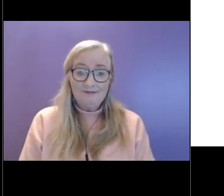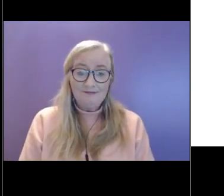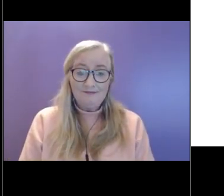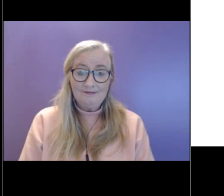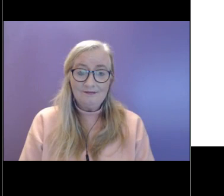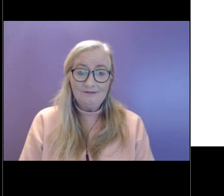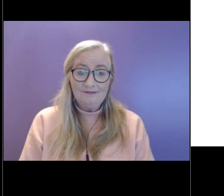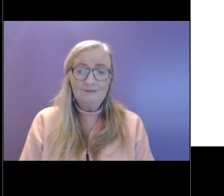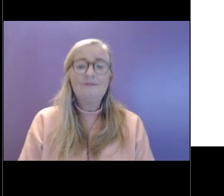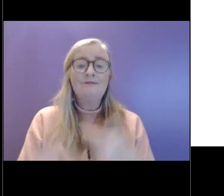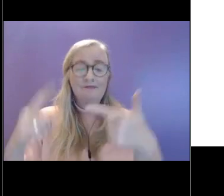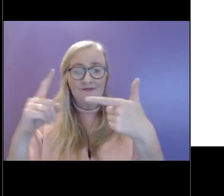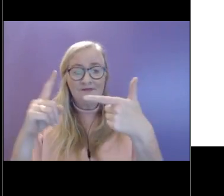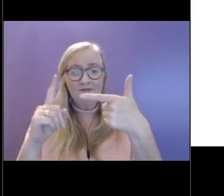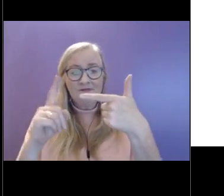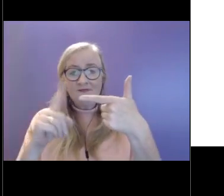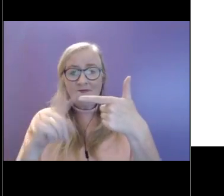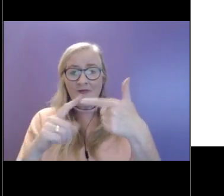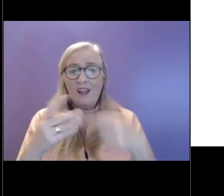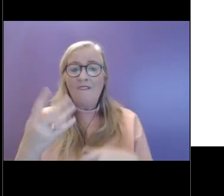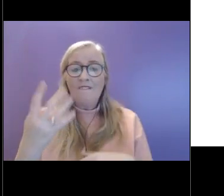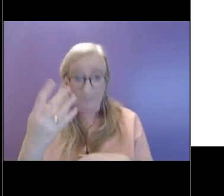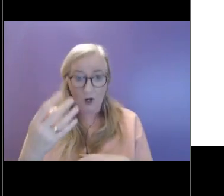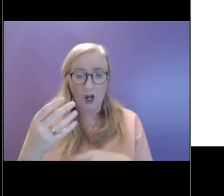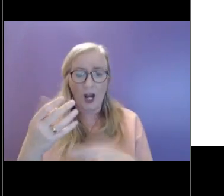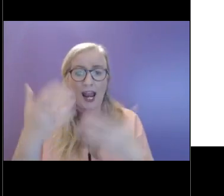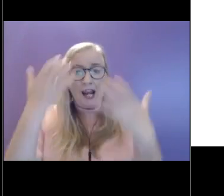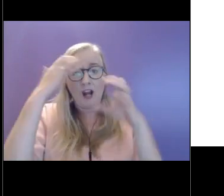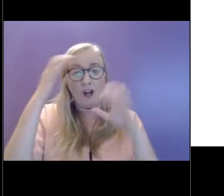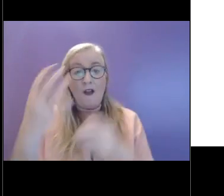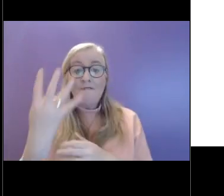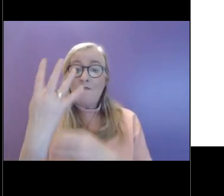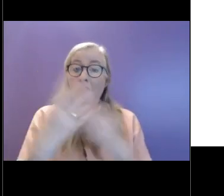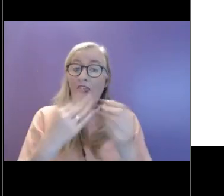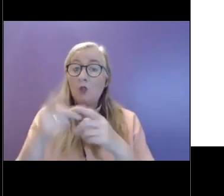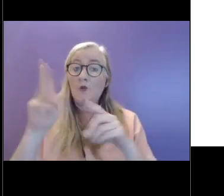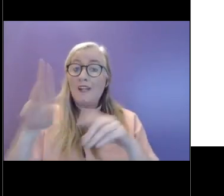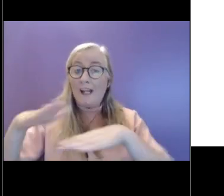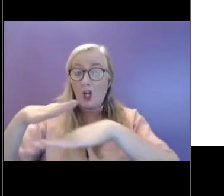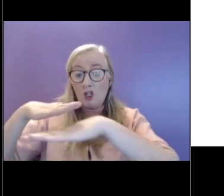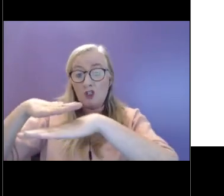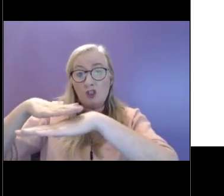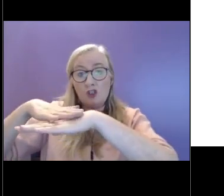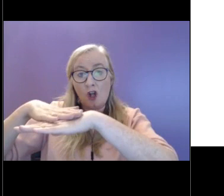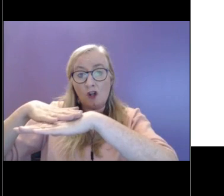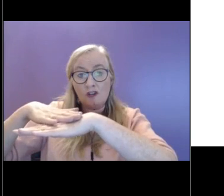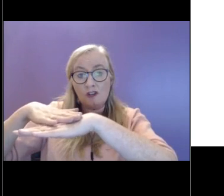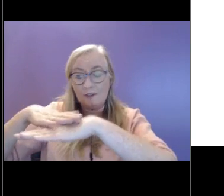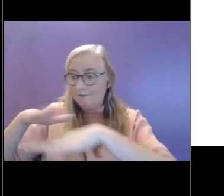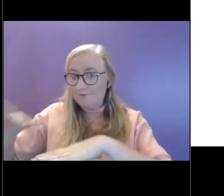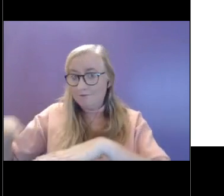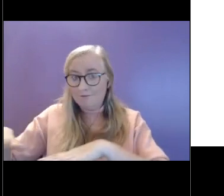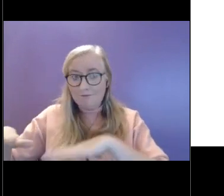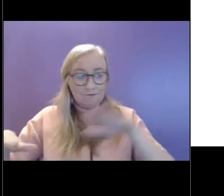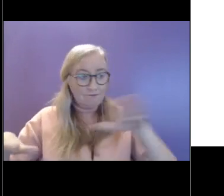And then four things you can touch around you. So state the four things you can feel.